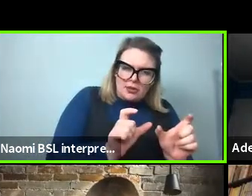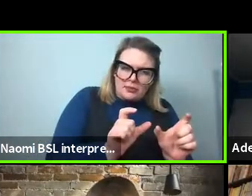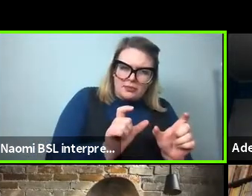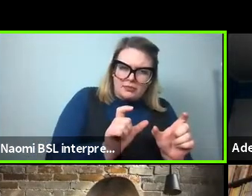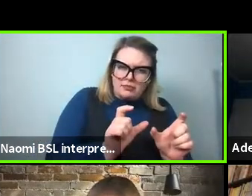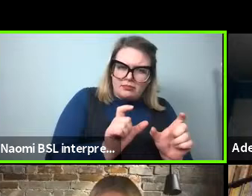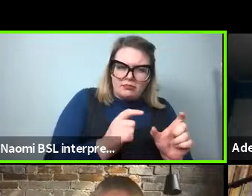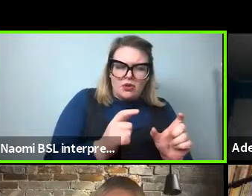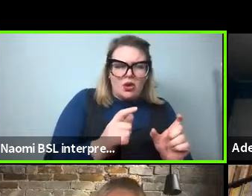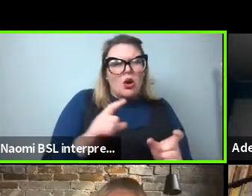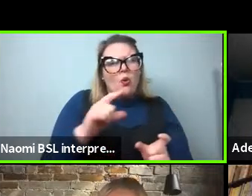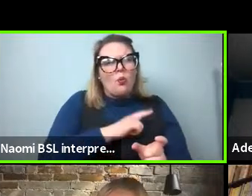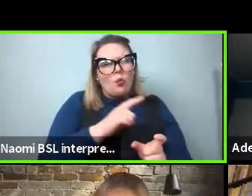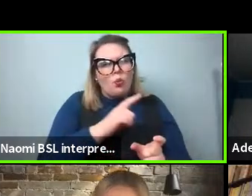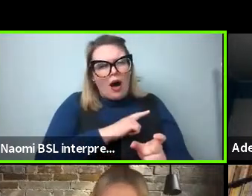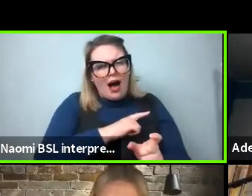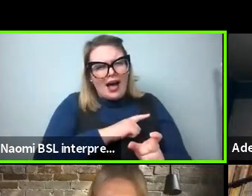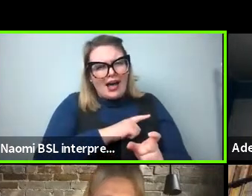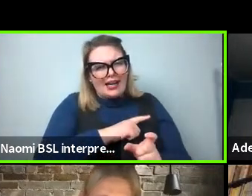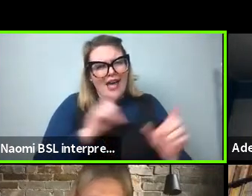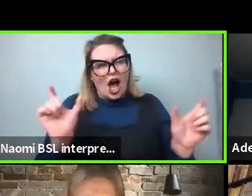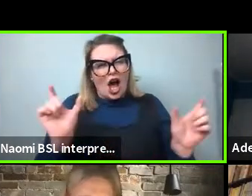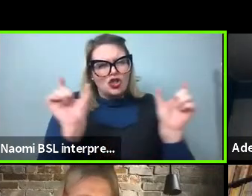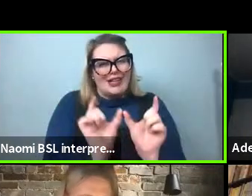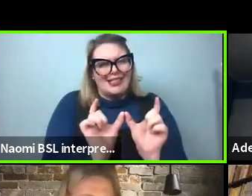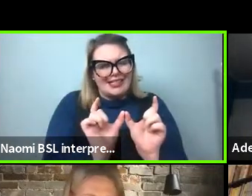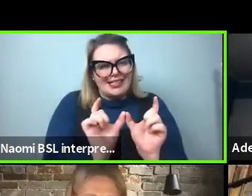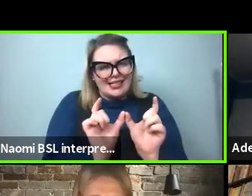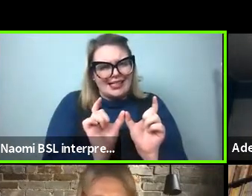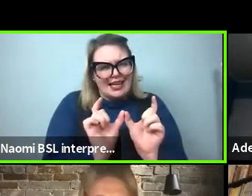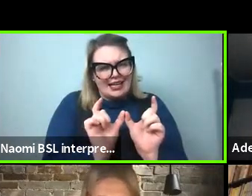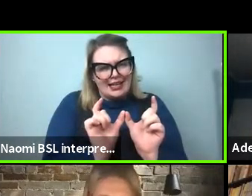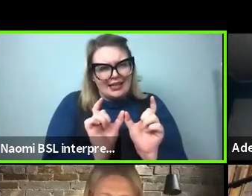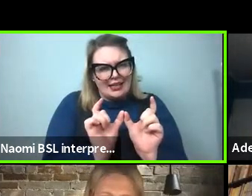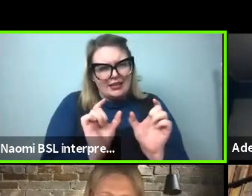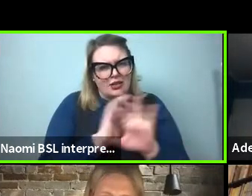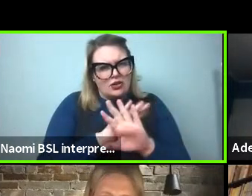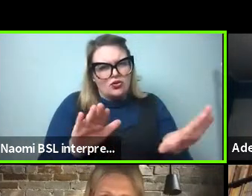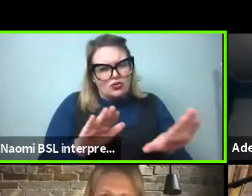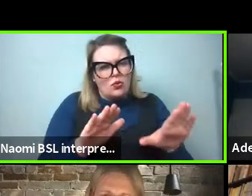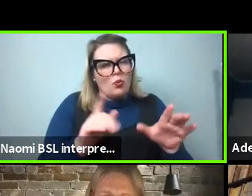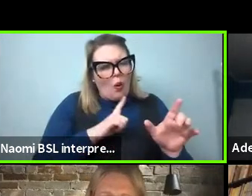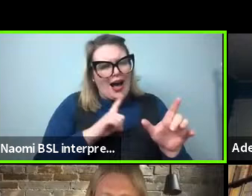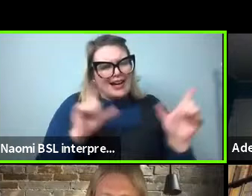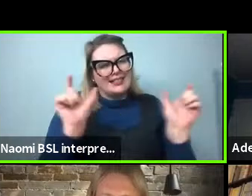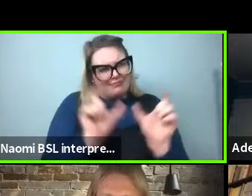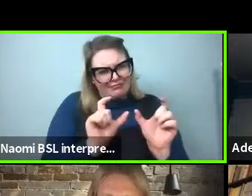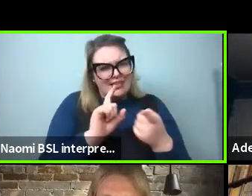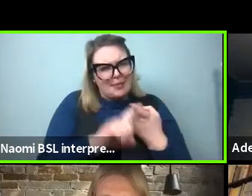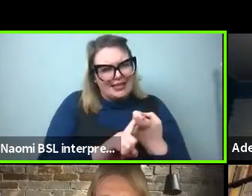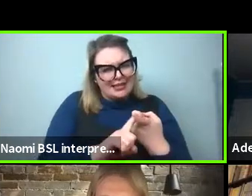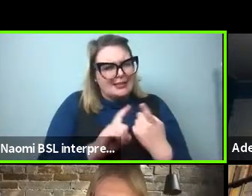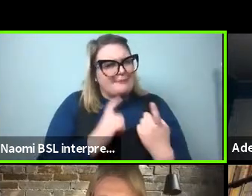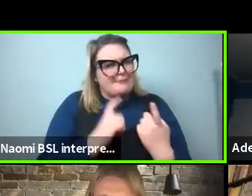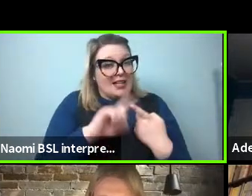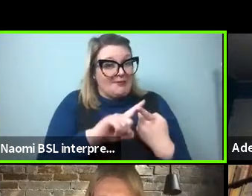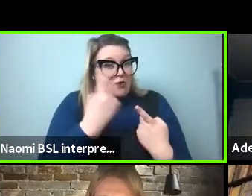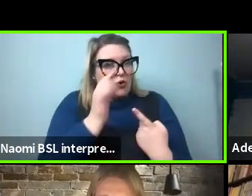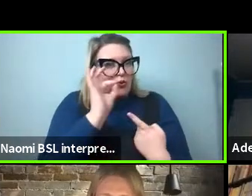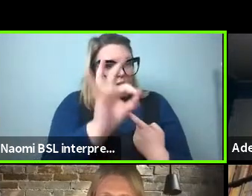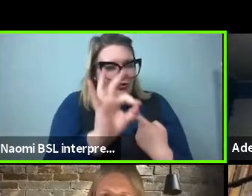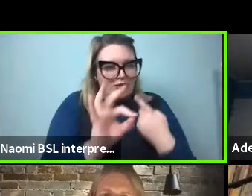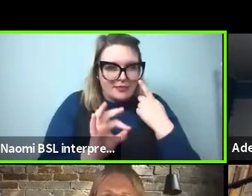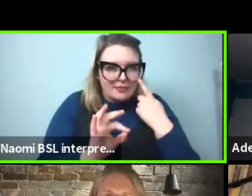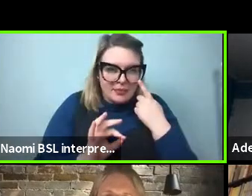why isn't adjacency the relevant dependent? That's the first question. I know. I'll, I'll just add the second. Sorry.